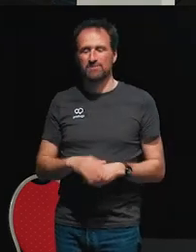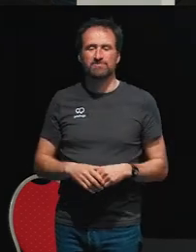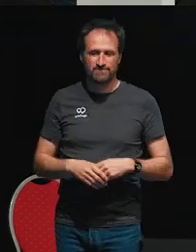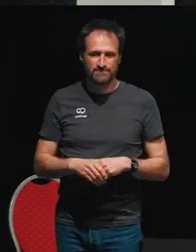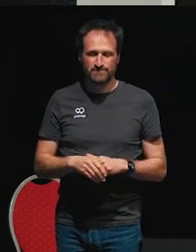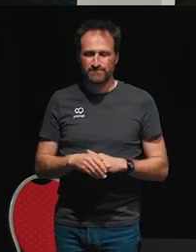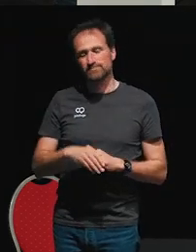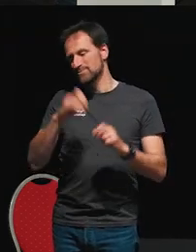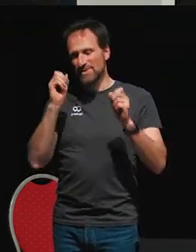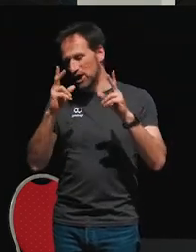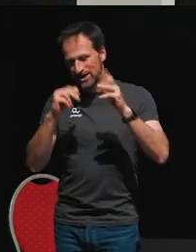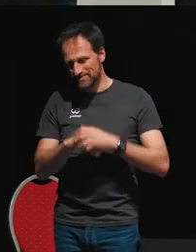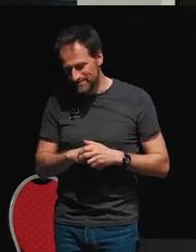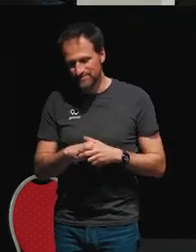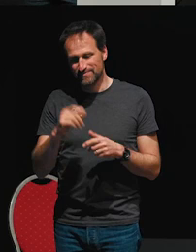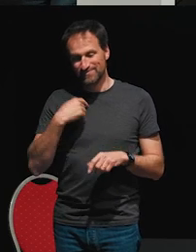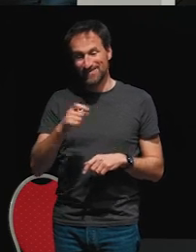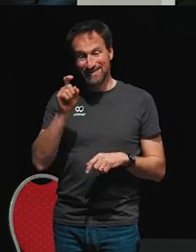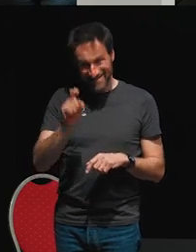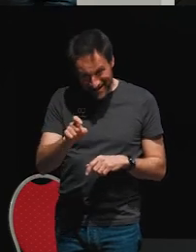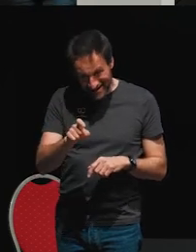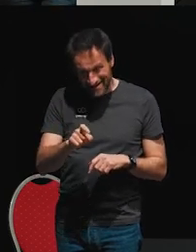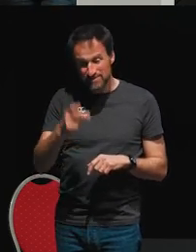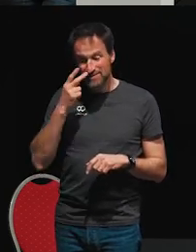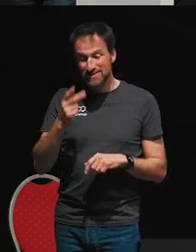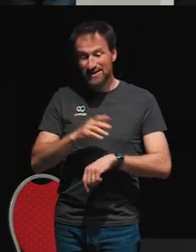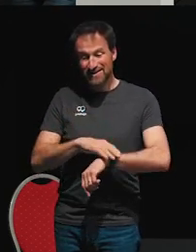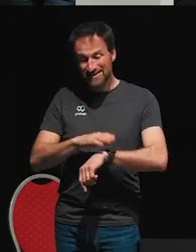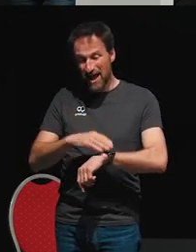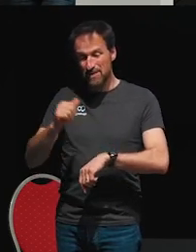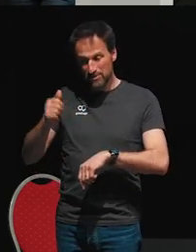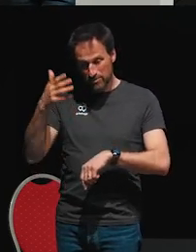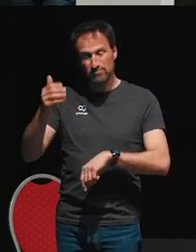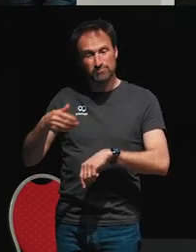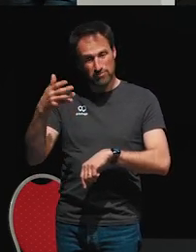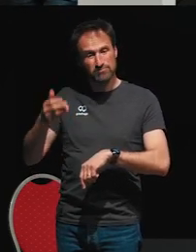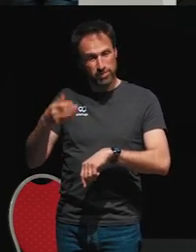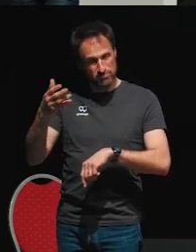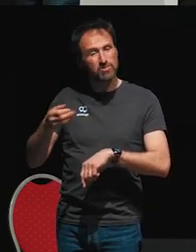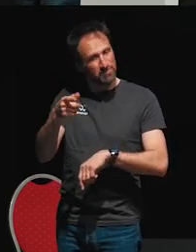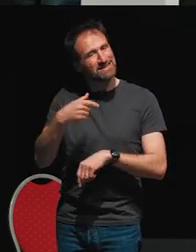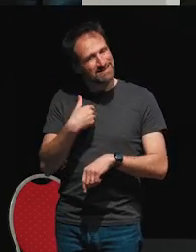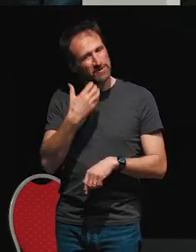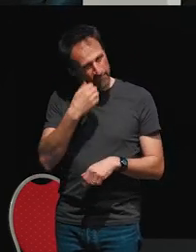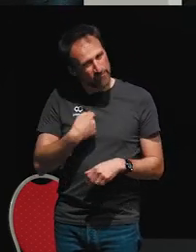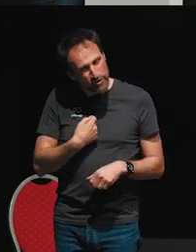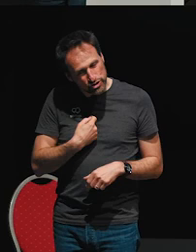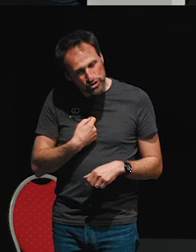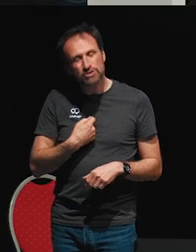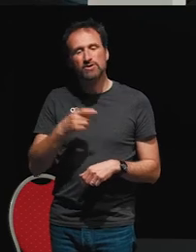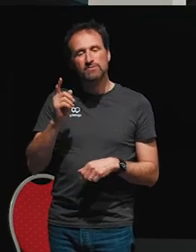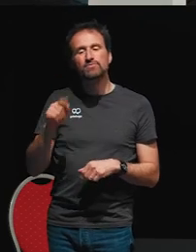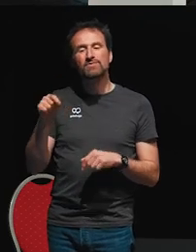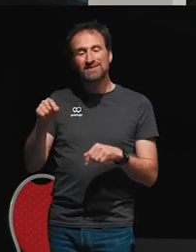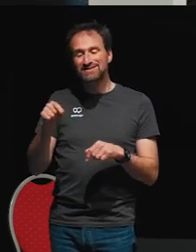function. Okay. So now when I click it, you see my timer is being created. So this is what I want. And then the specific functionality of